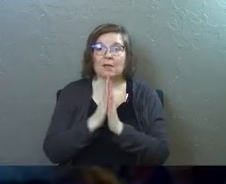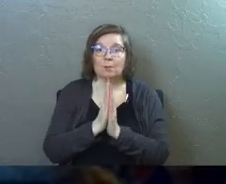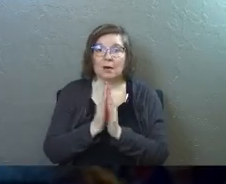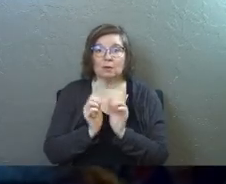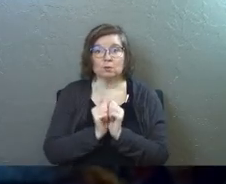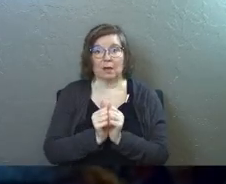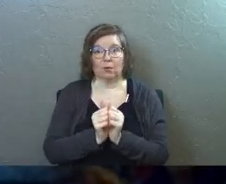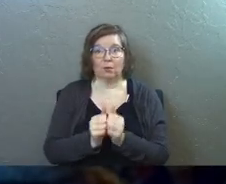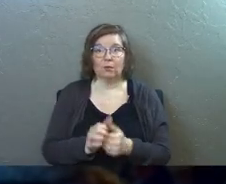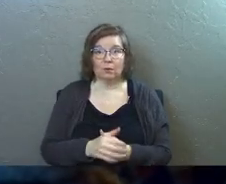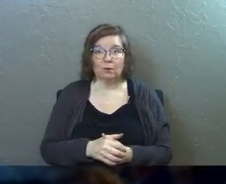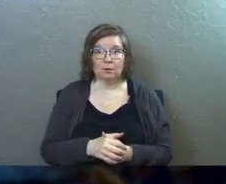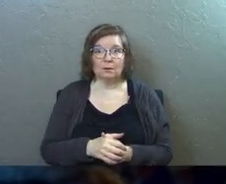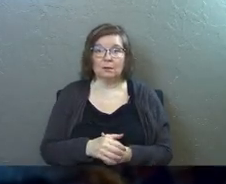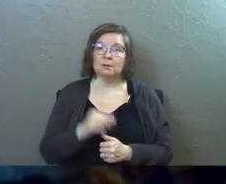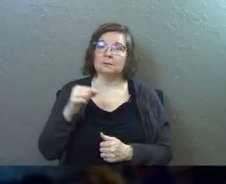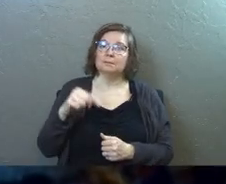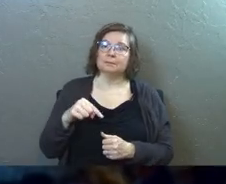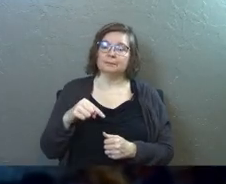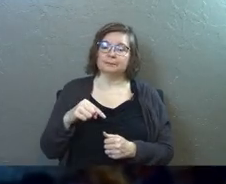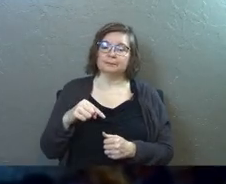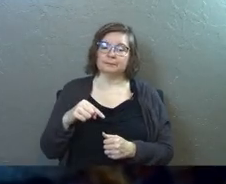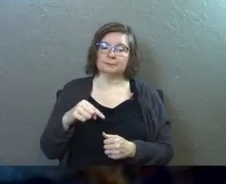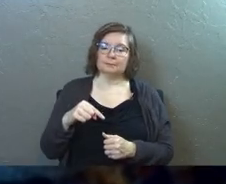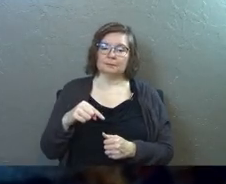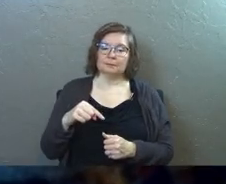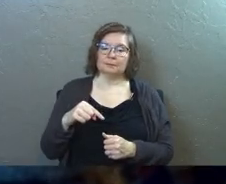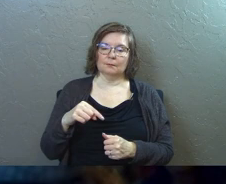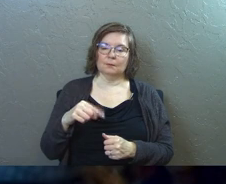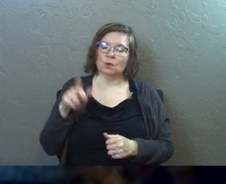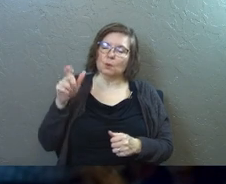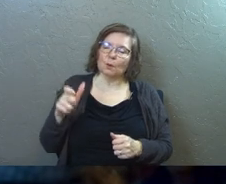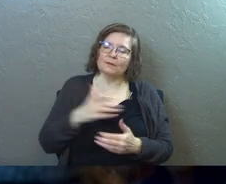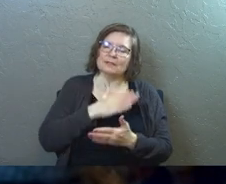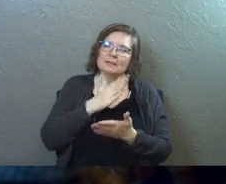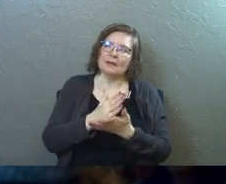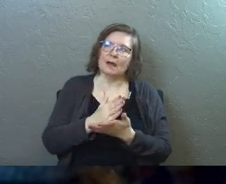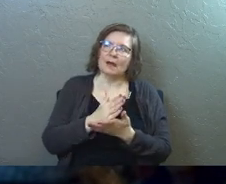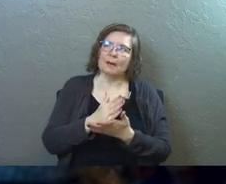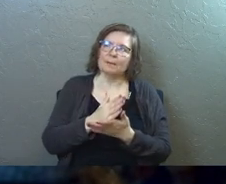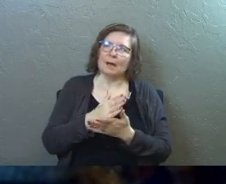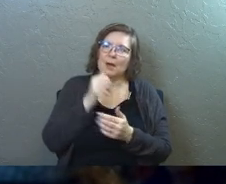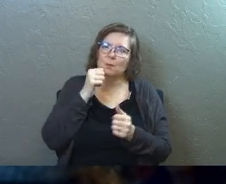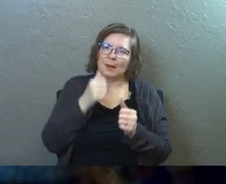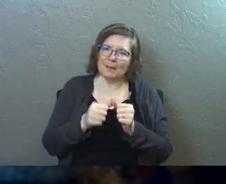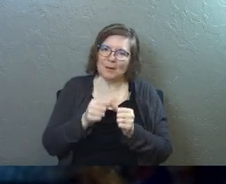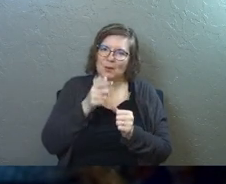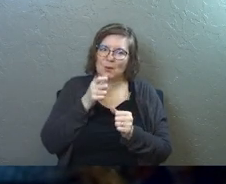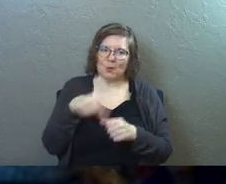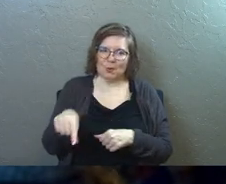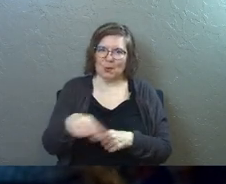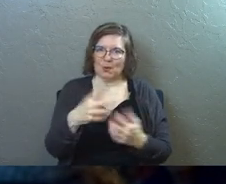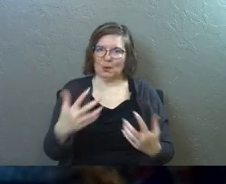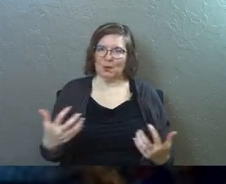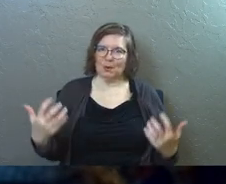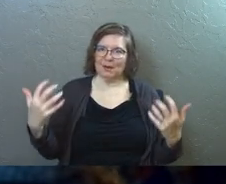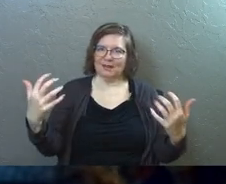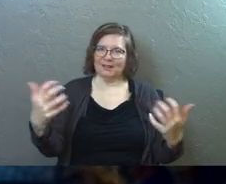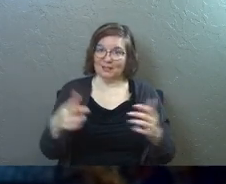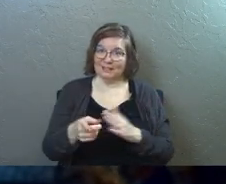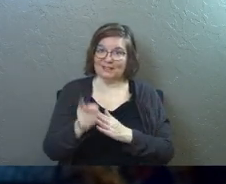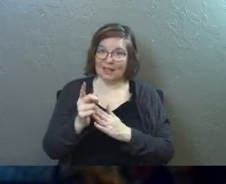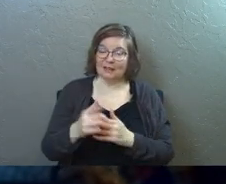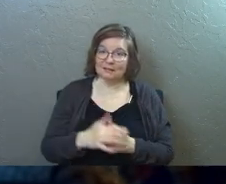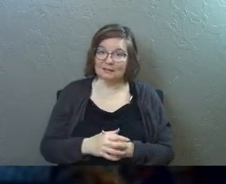praying together. This is, you gotta stop and remember who these people are for just a second.